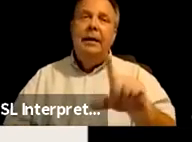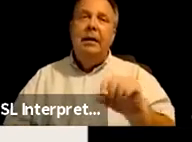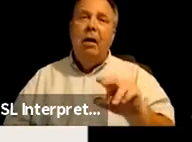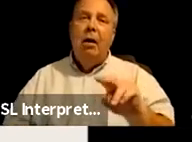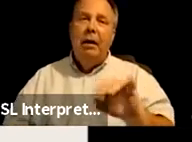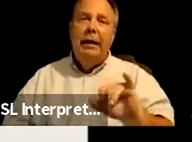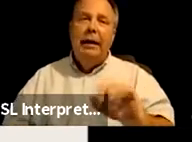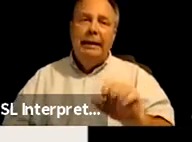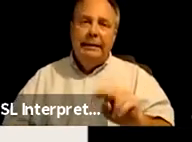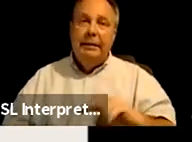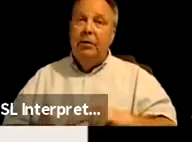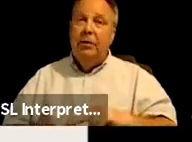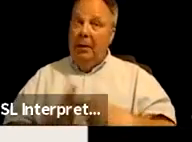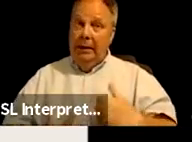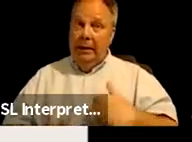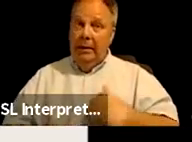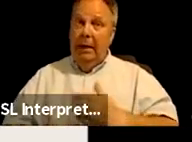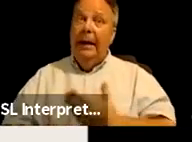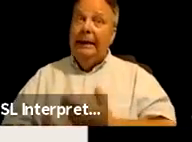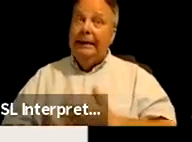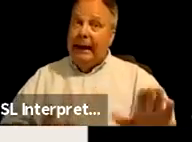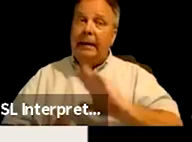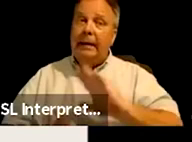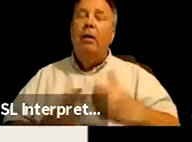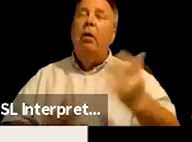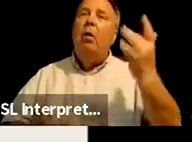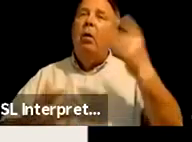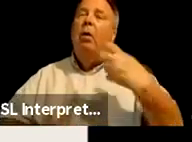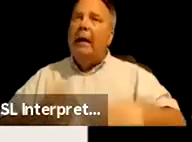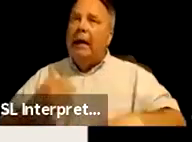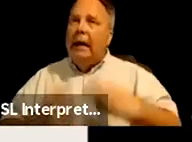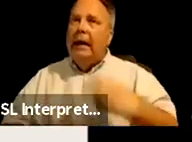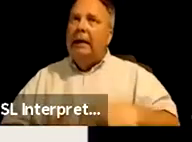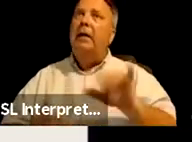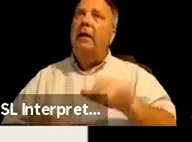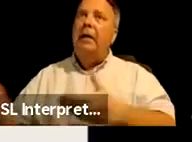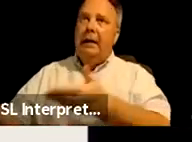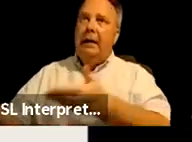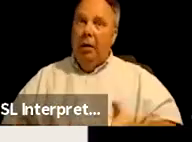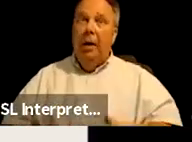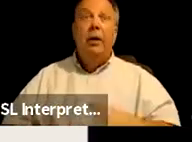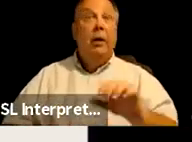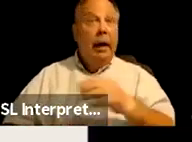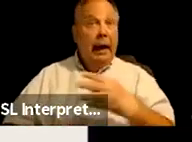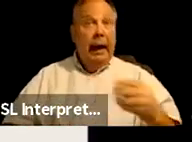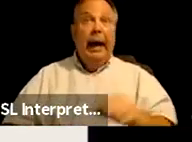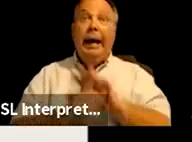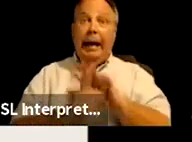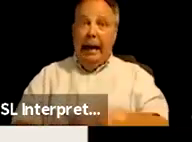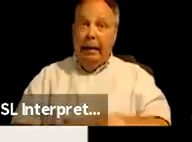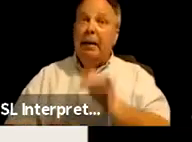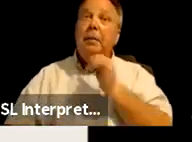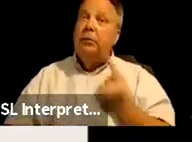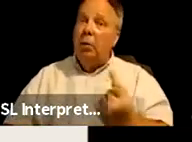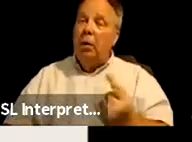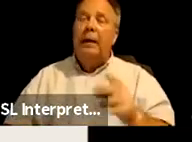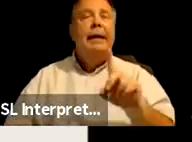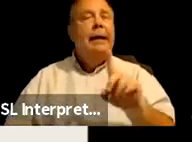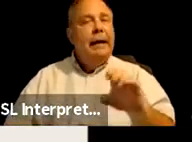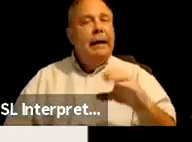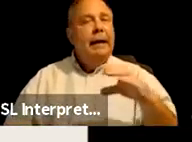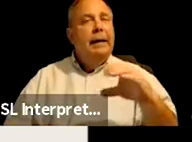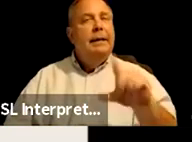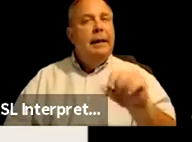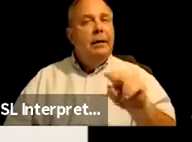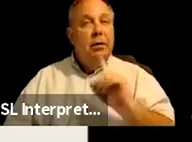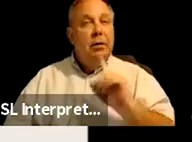all of the ills that colonialism brought here and ableism is one of them. So decolonization means the